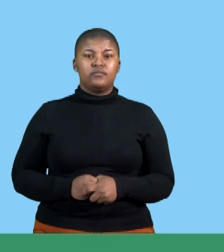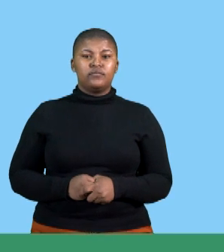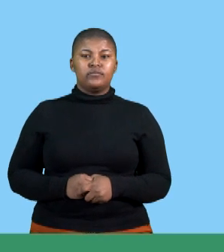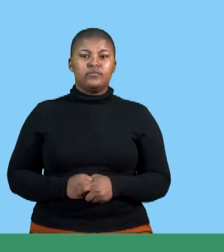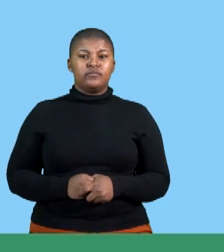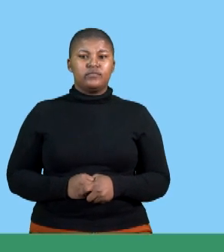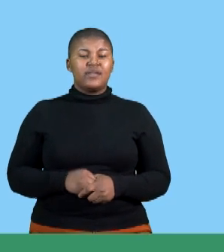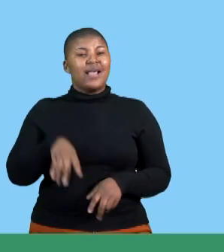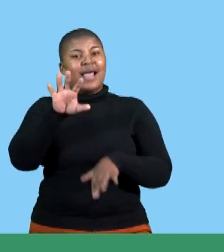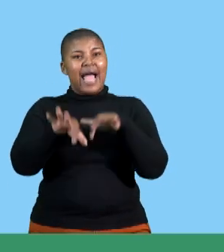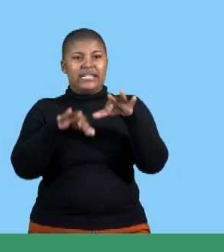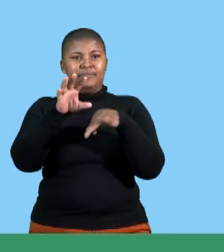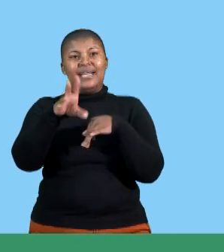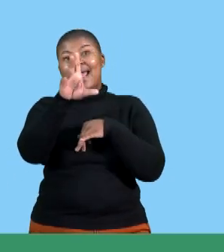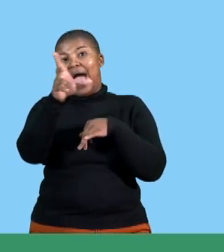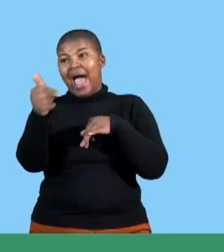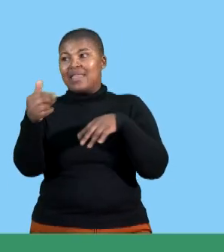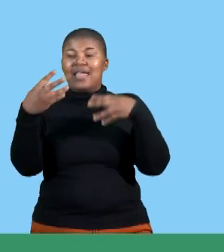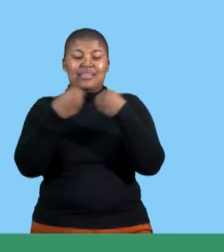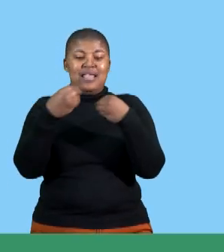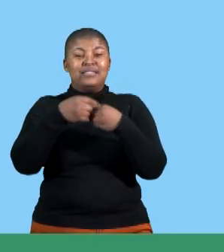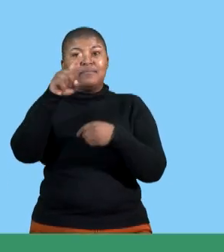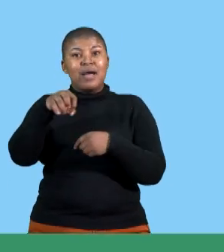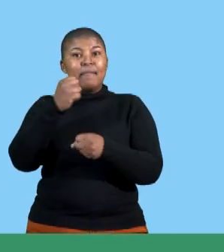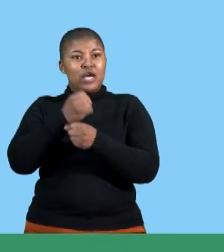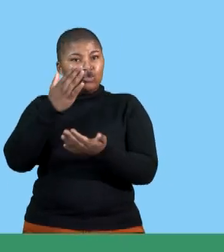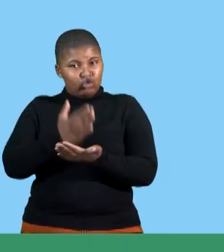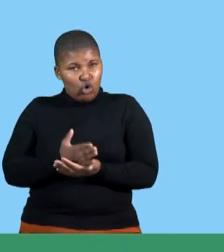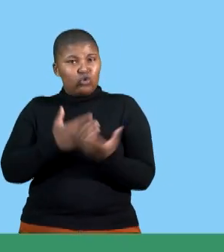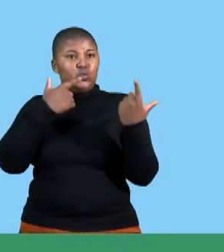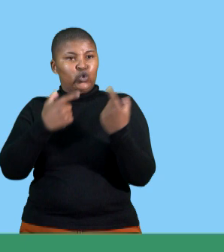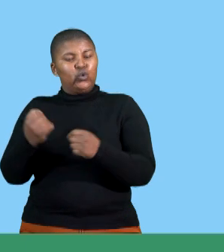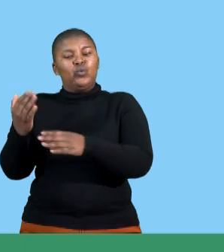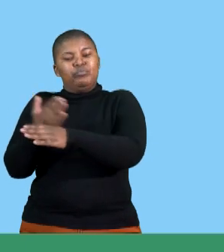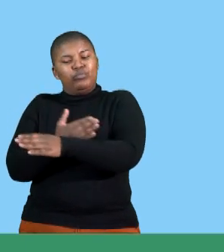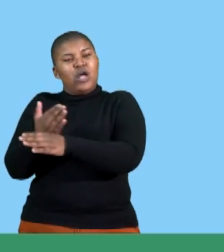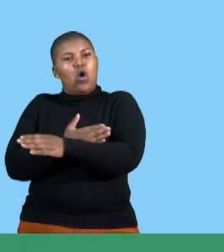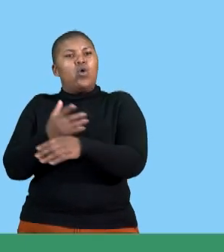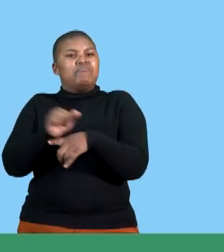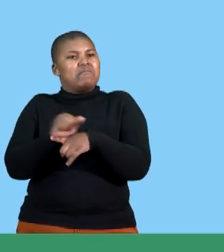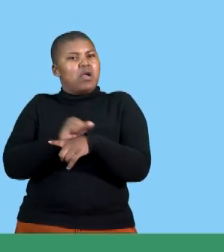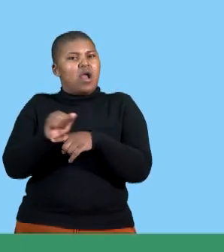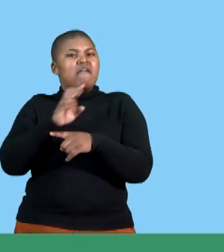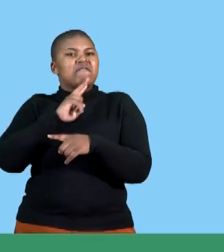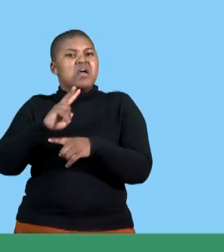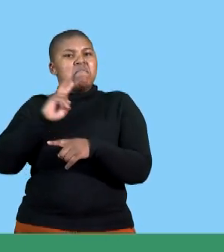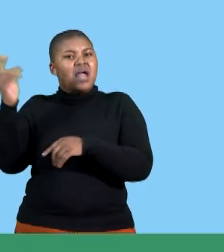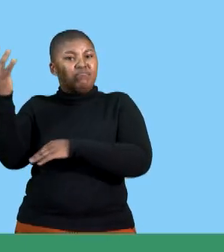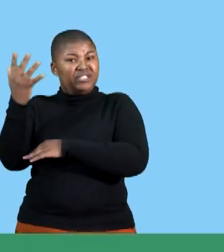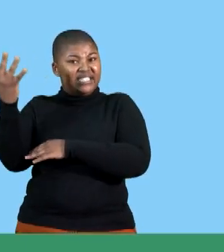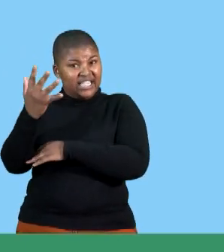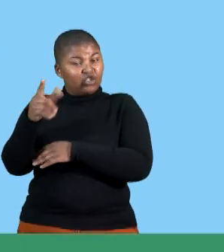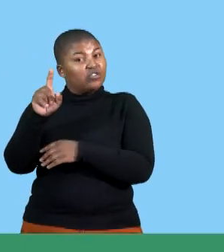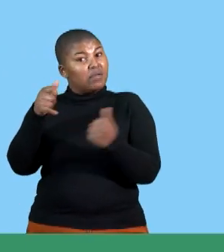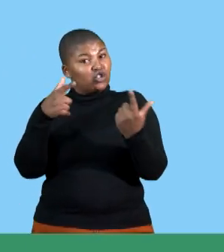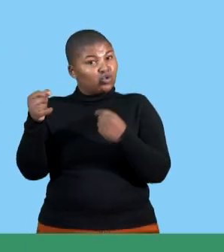next question says, outline other factors that must be considered when preparing for a verbal